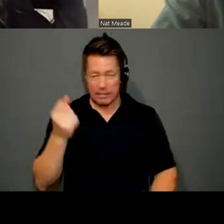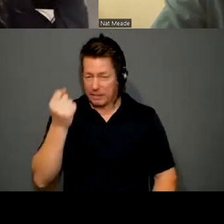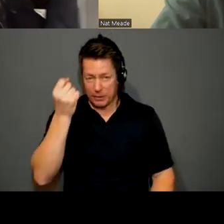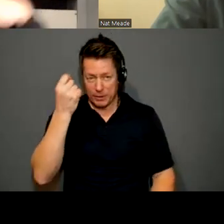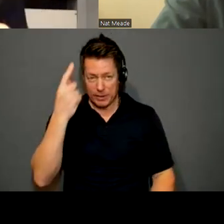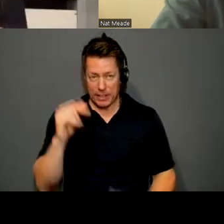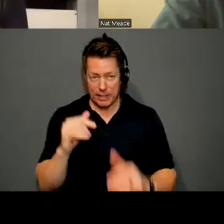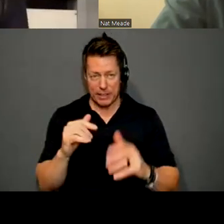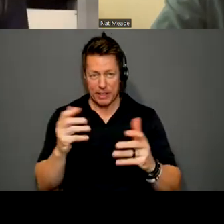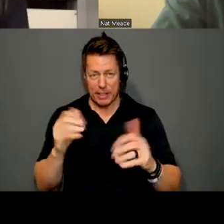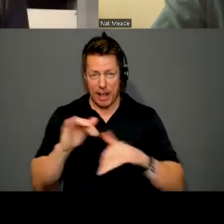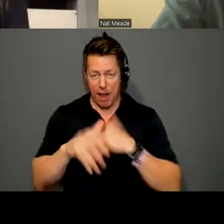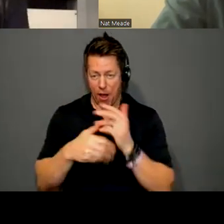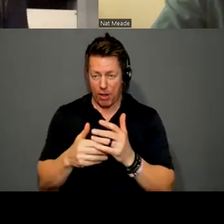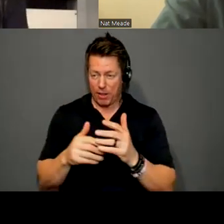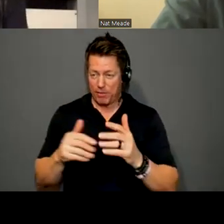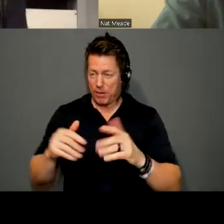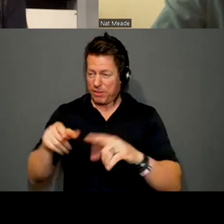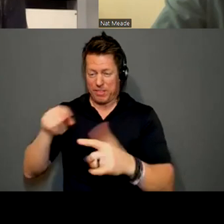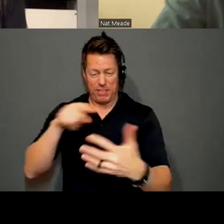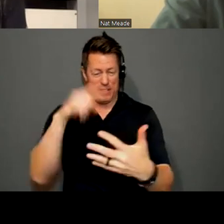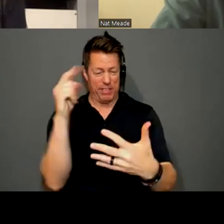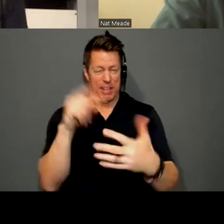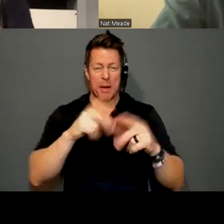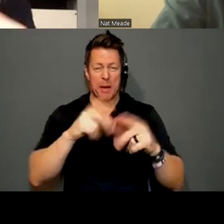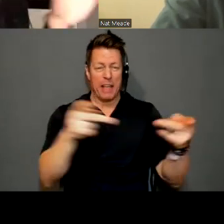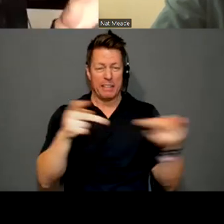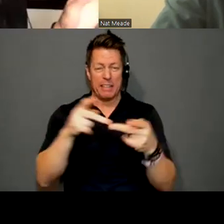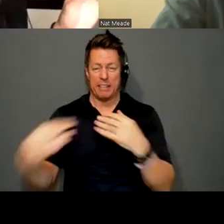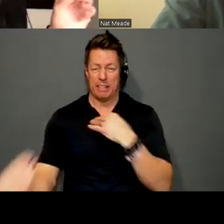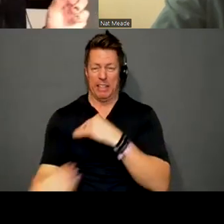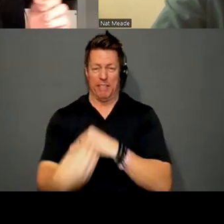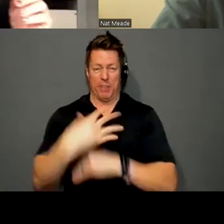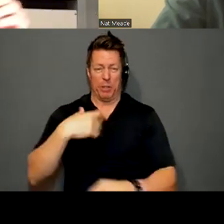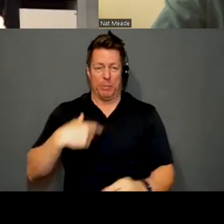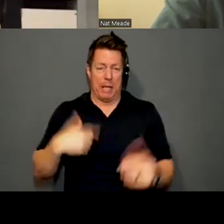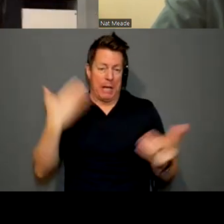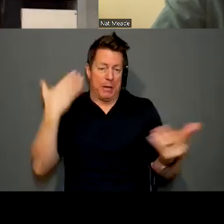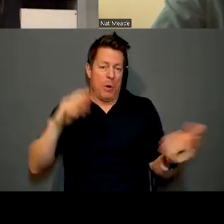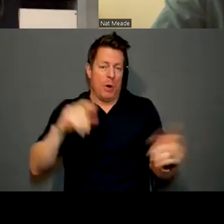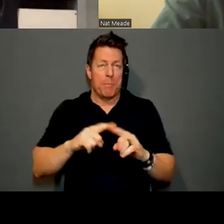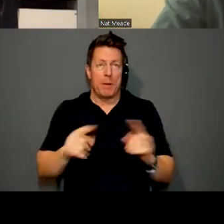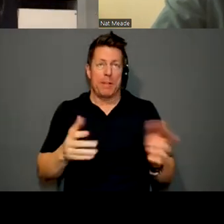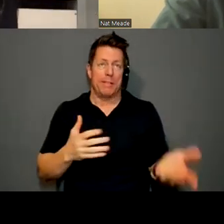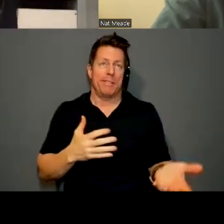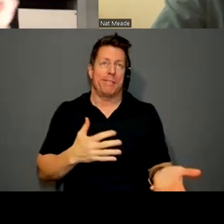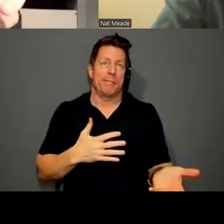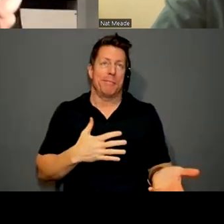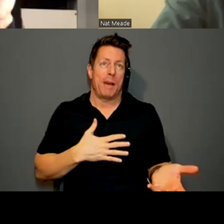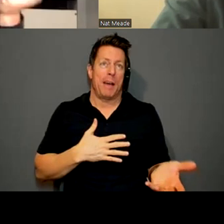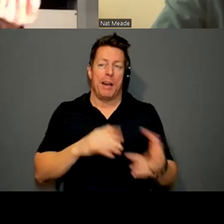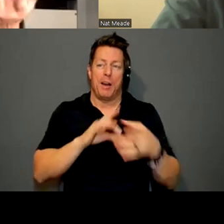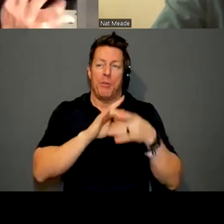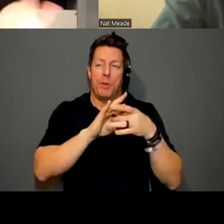have been. They've me, but my relationships are just a